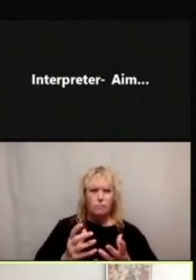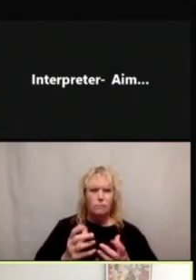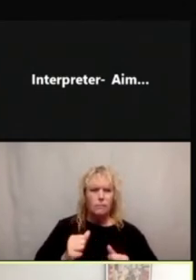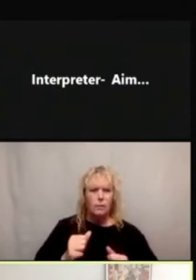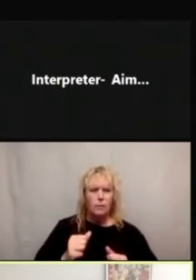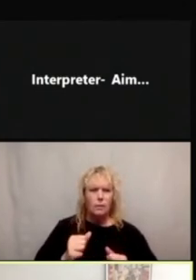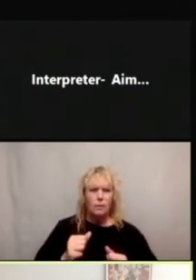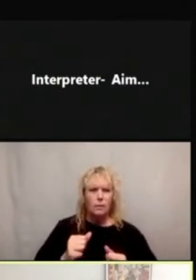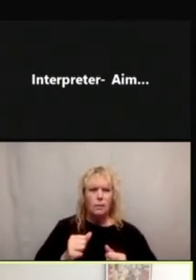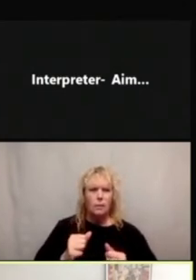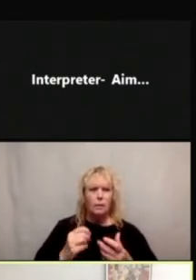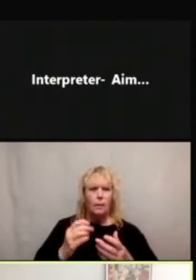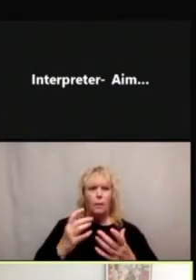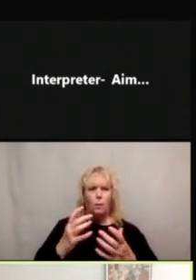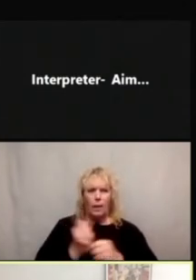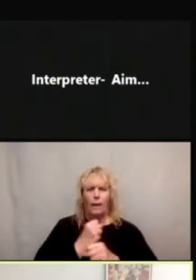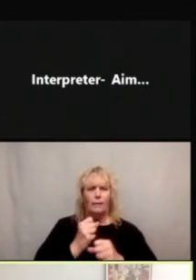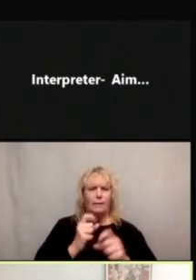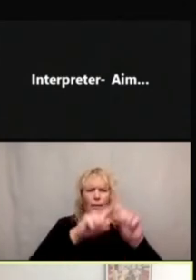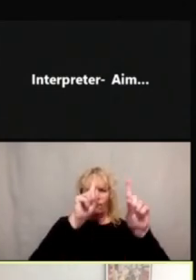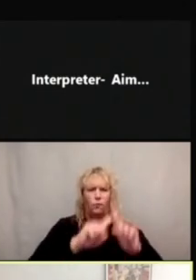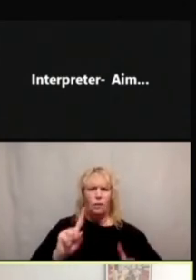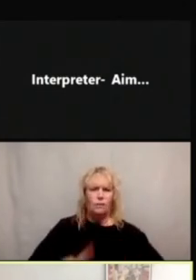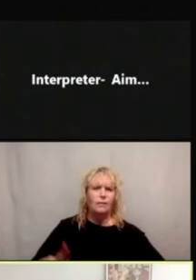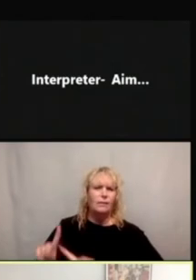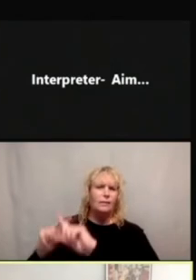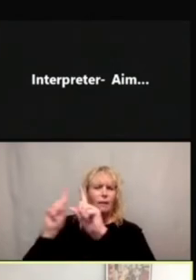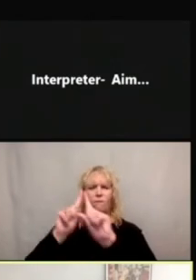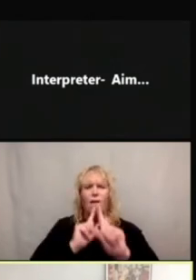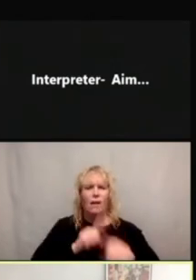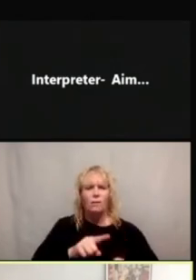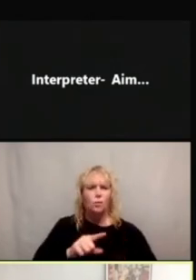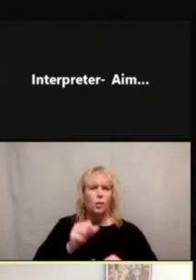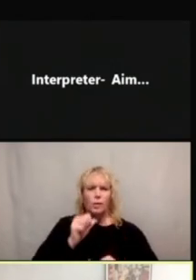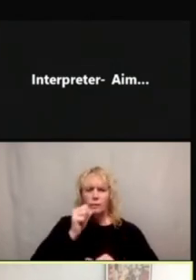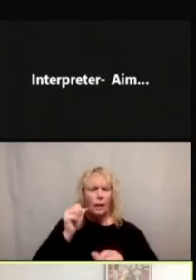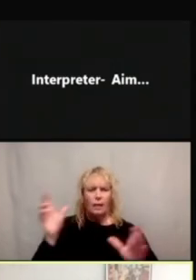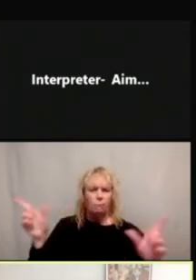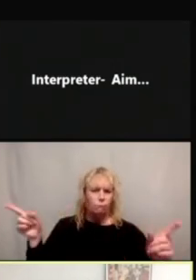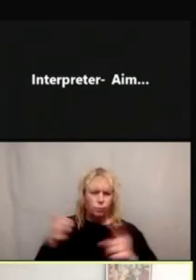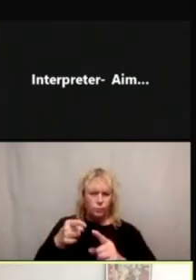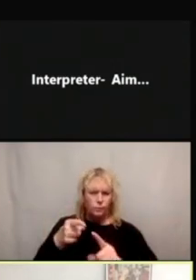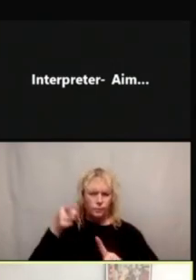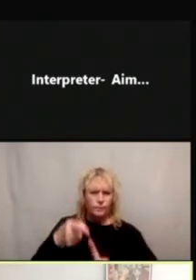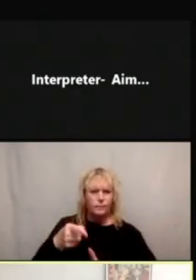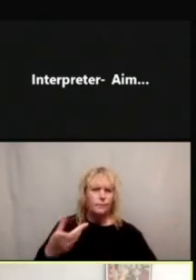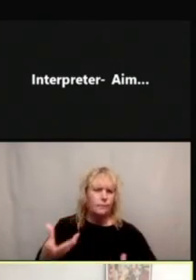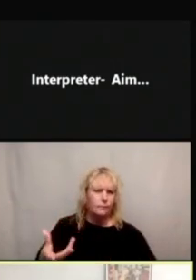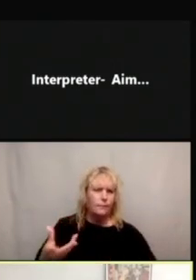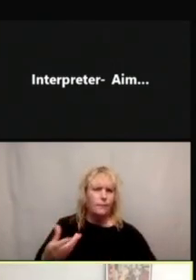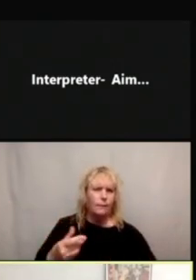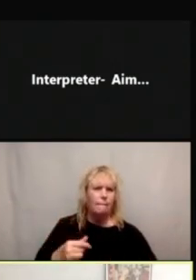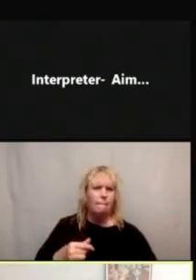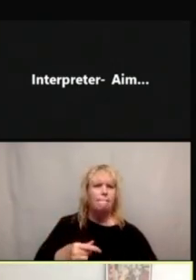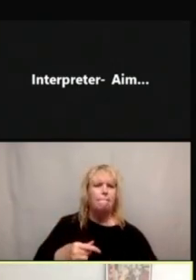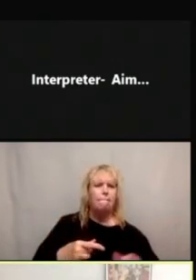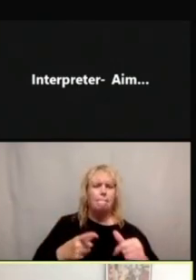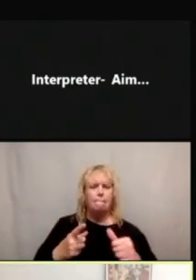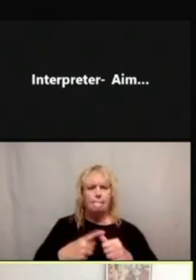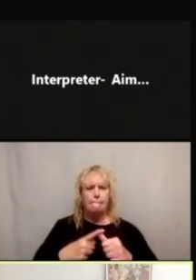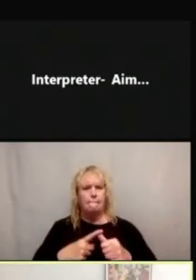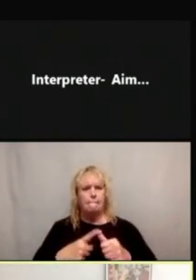wider variety of answers and not everyone got what the pictogram was supposed to represent. So with this first one,